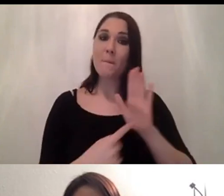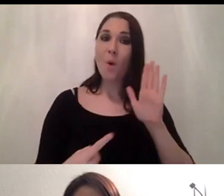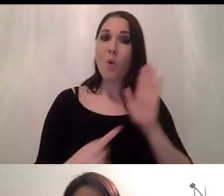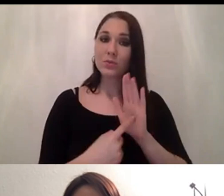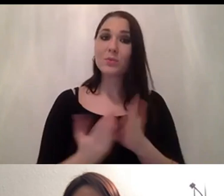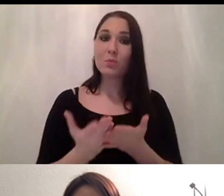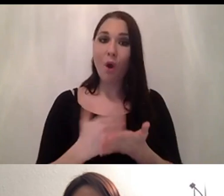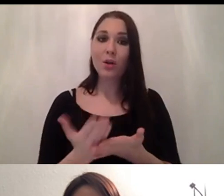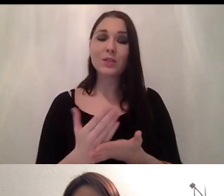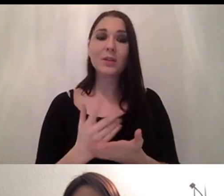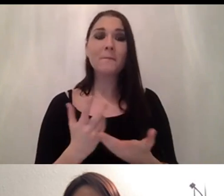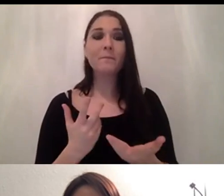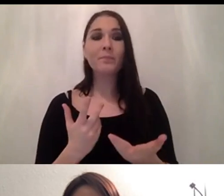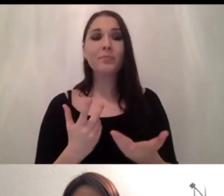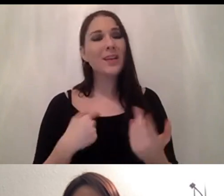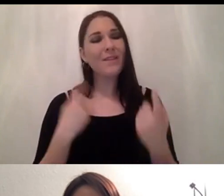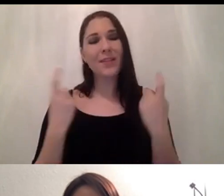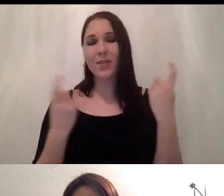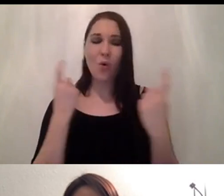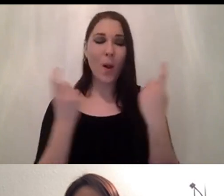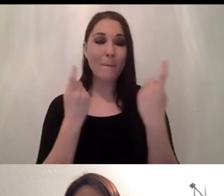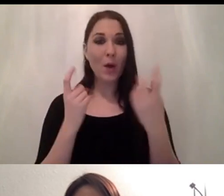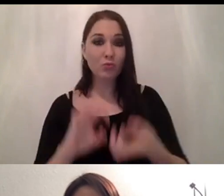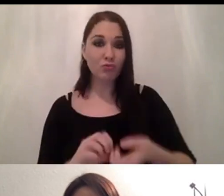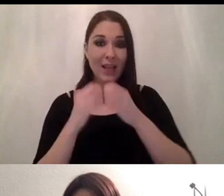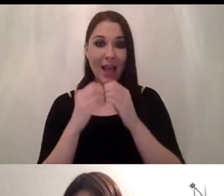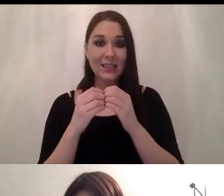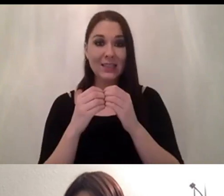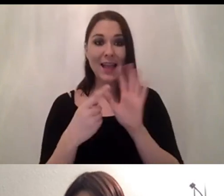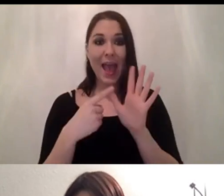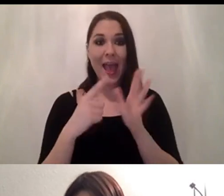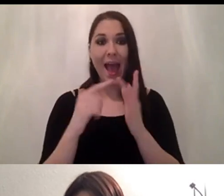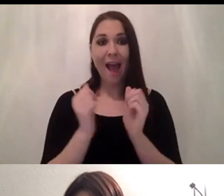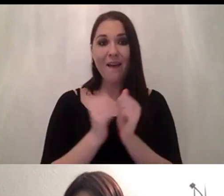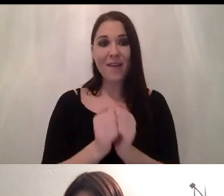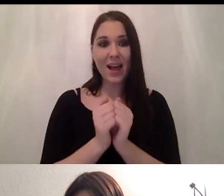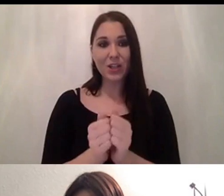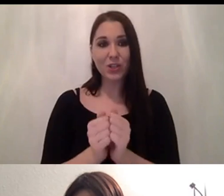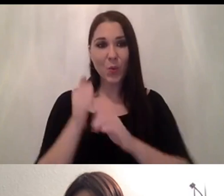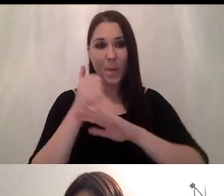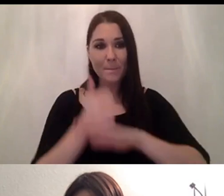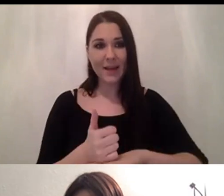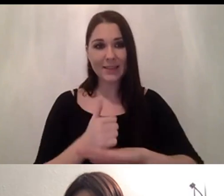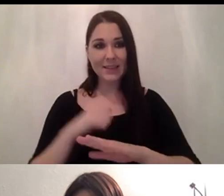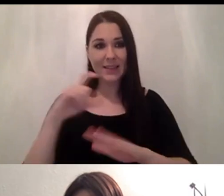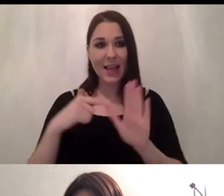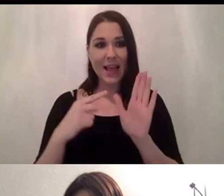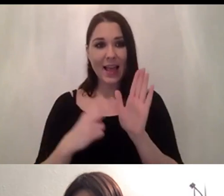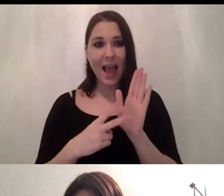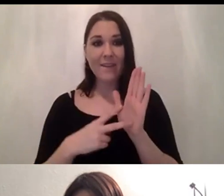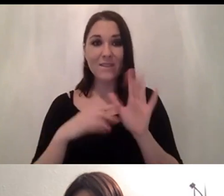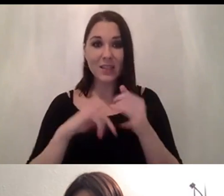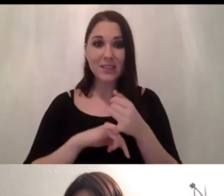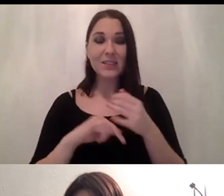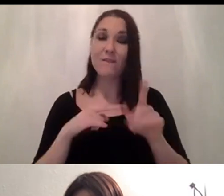so i haven't thought about actually creating also like an ai value based canvas but that might be an interesting follow-up